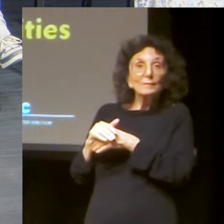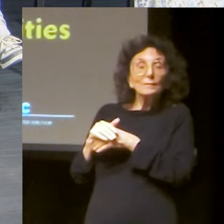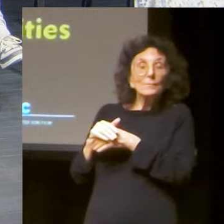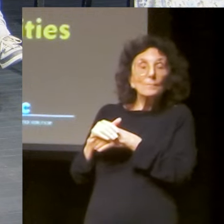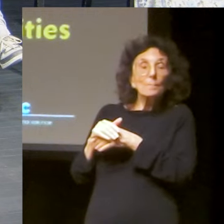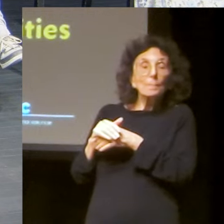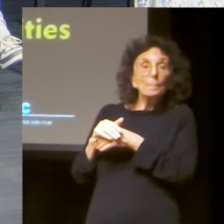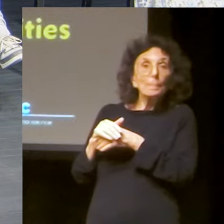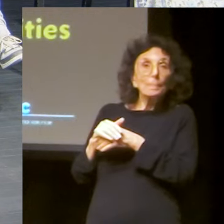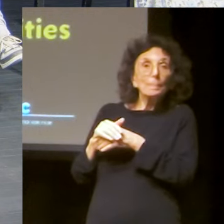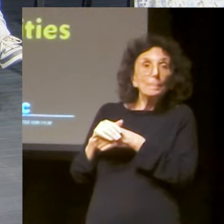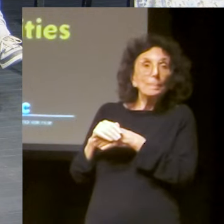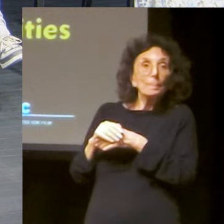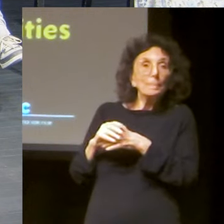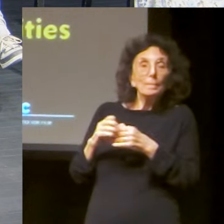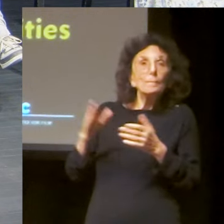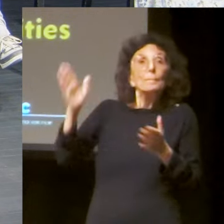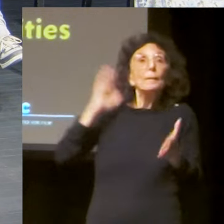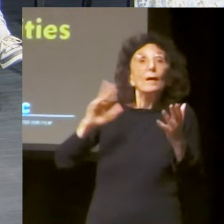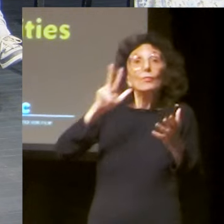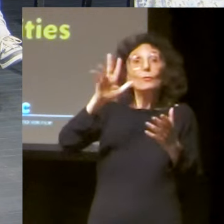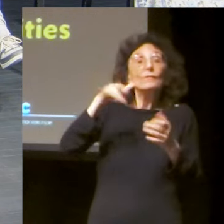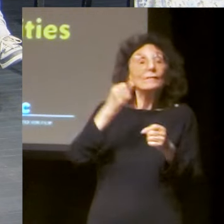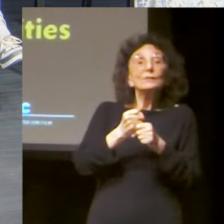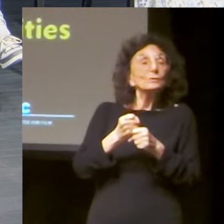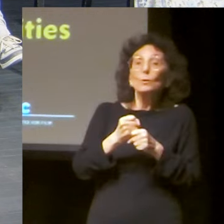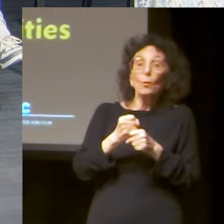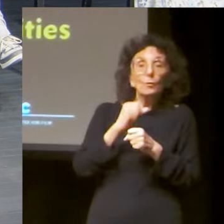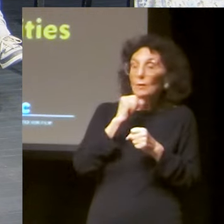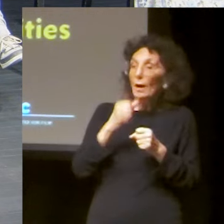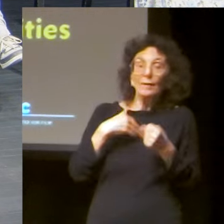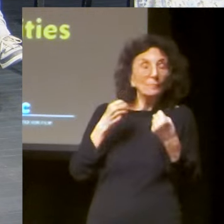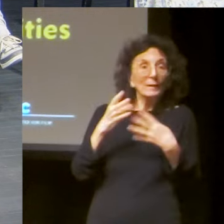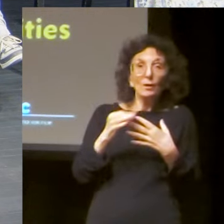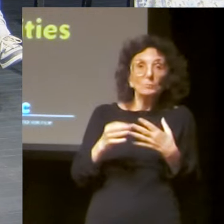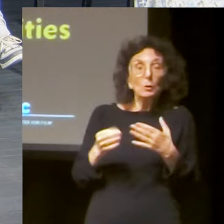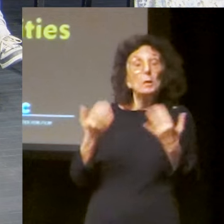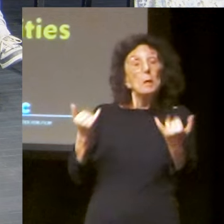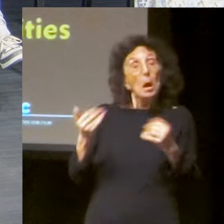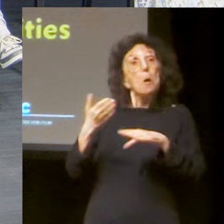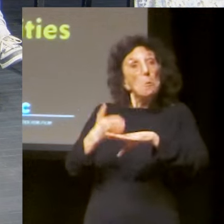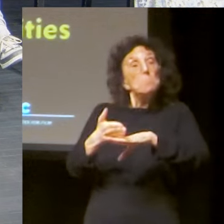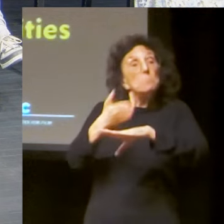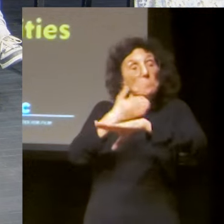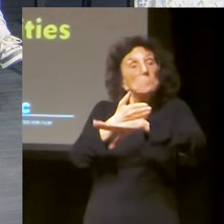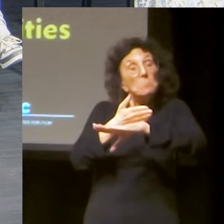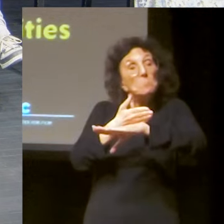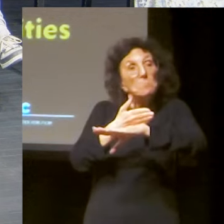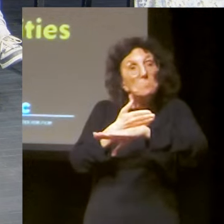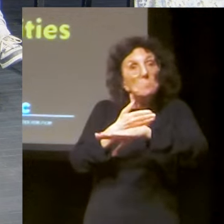does, where does the culture place its priorities, right? This is, you know, um,